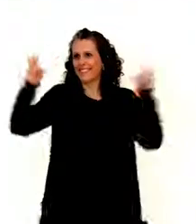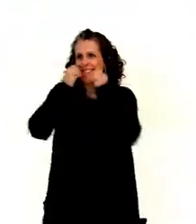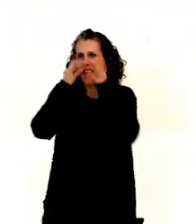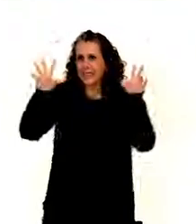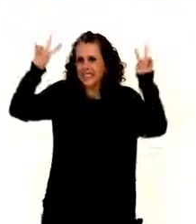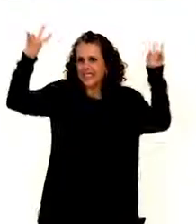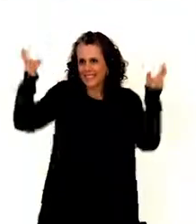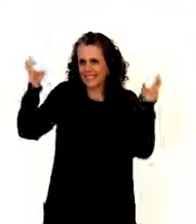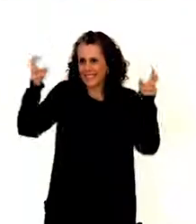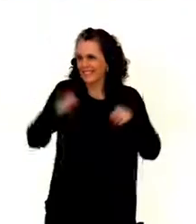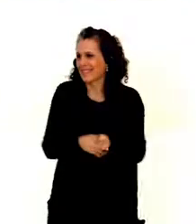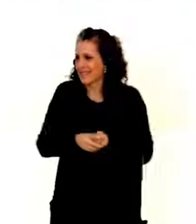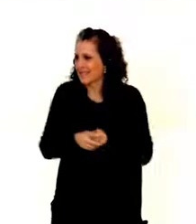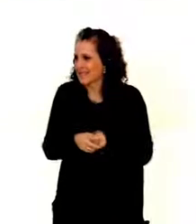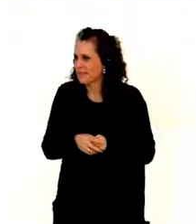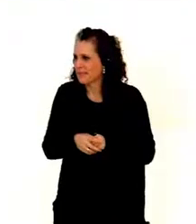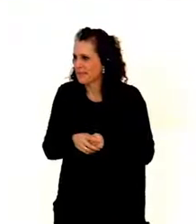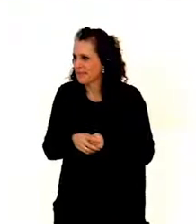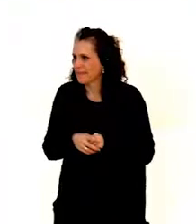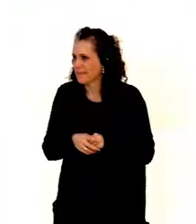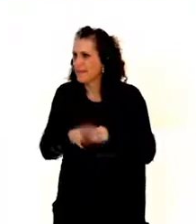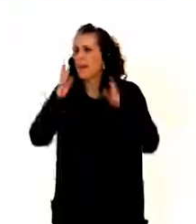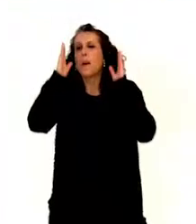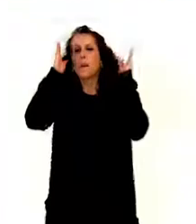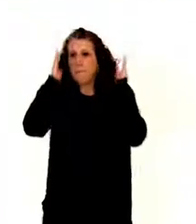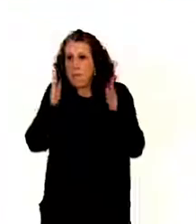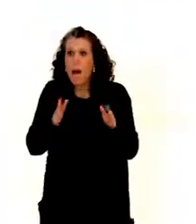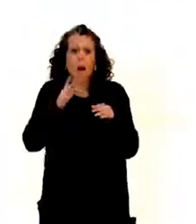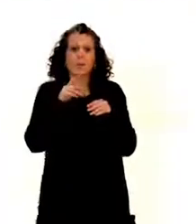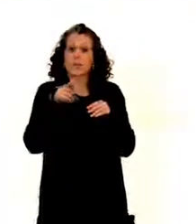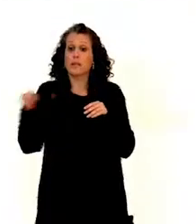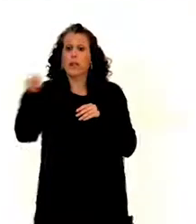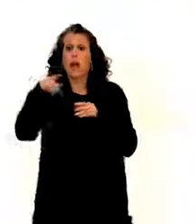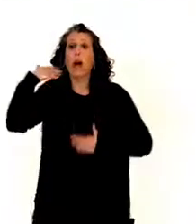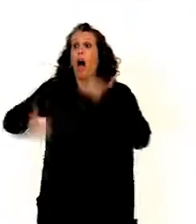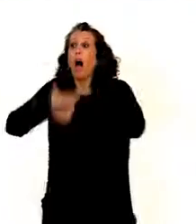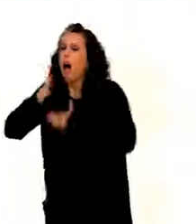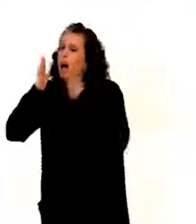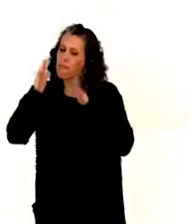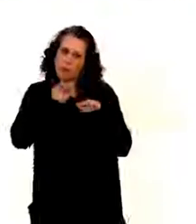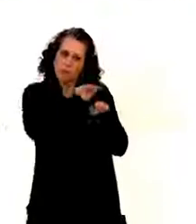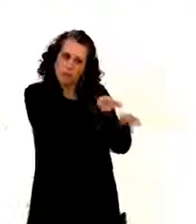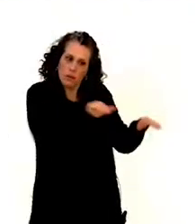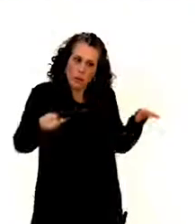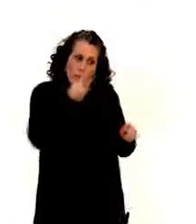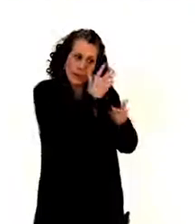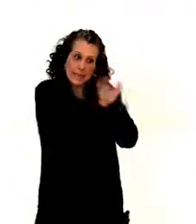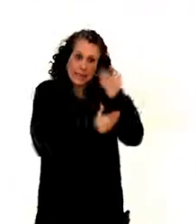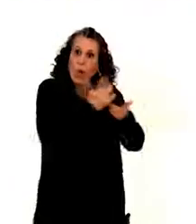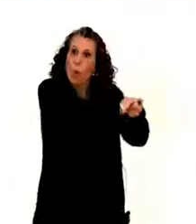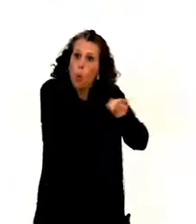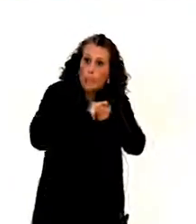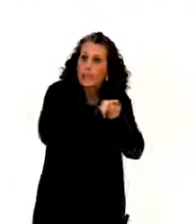national disability movements. So there is a need to consult persons with disabilities through their representative organizations